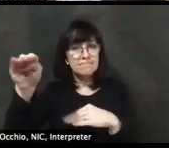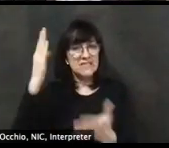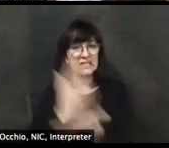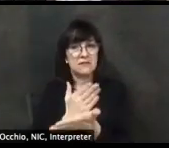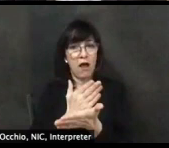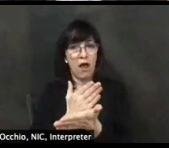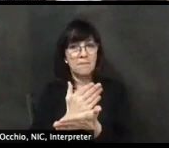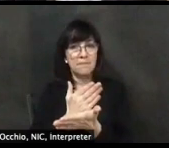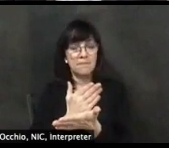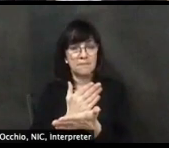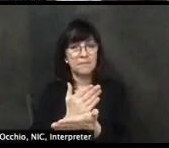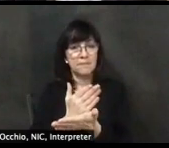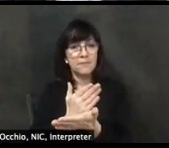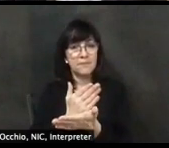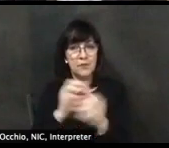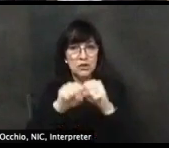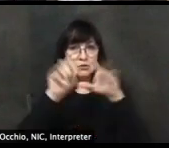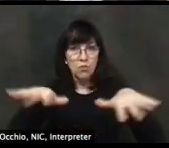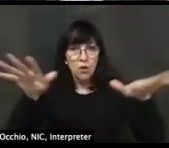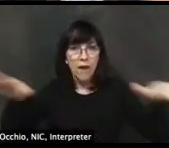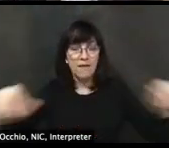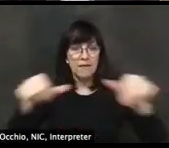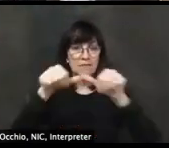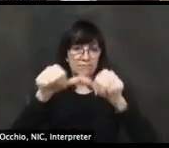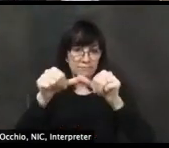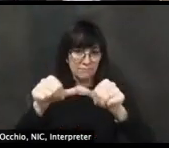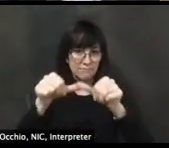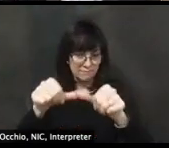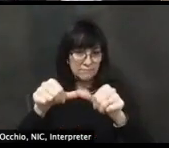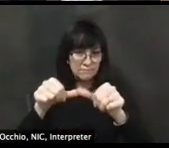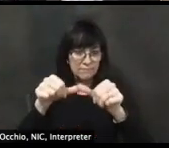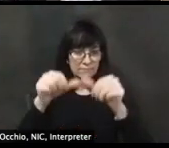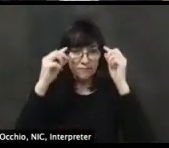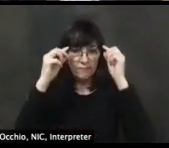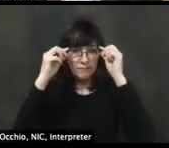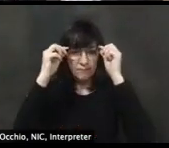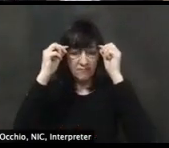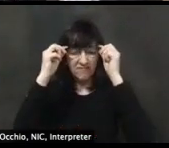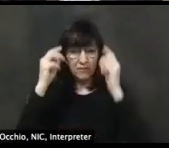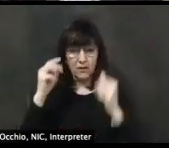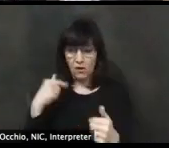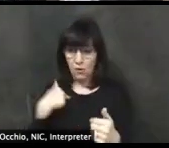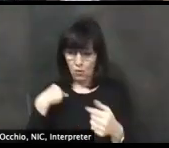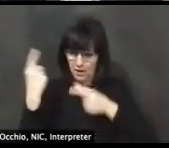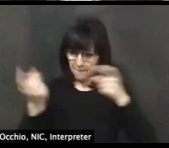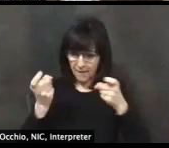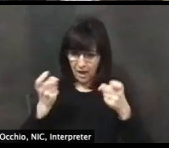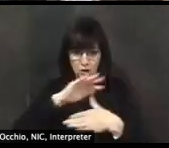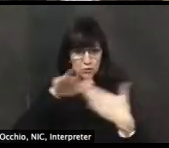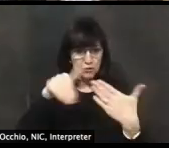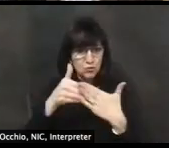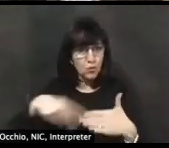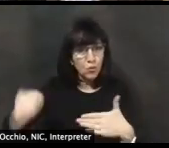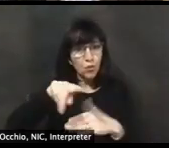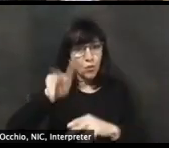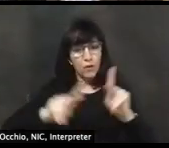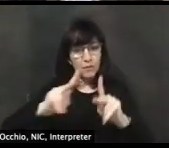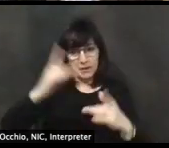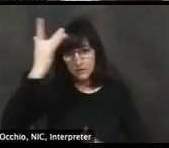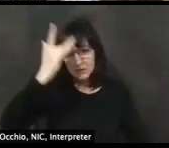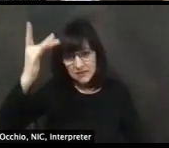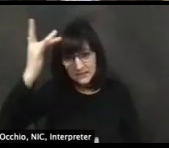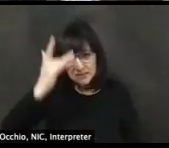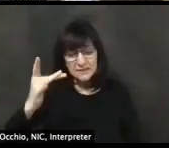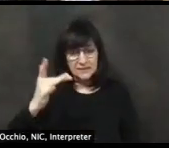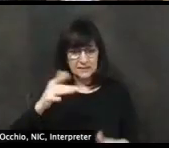system perspective to manage all the illness and hospitalizations and deaths that would